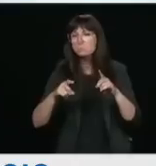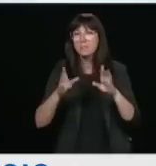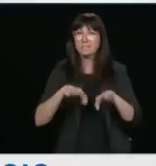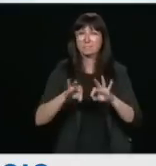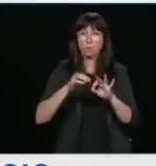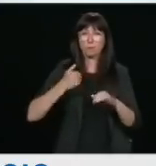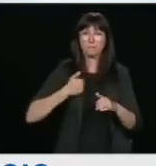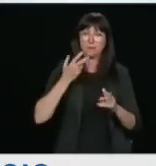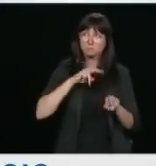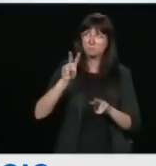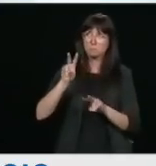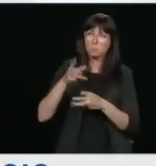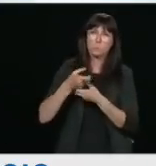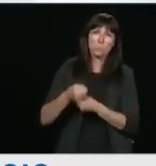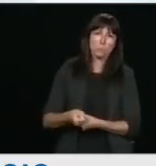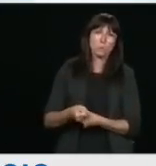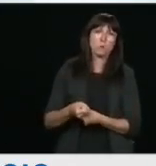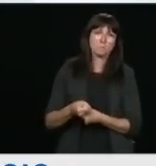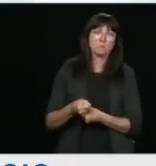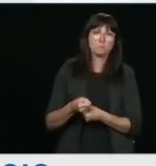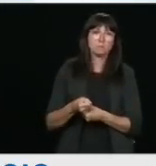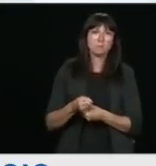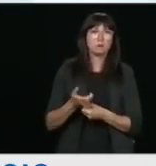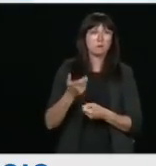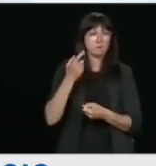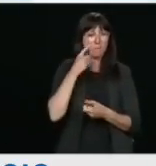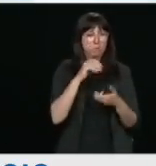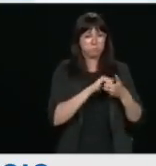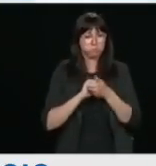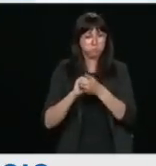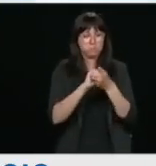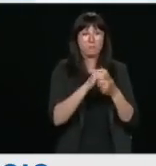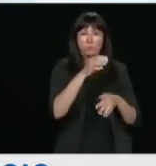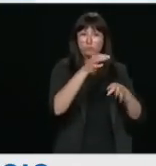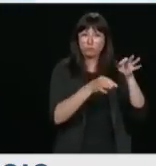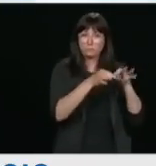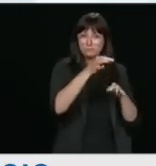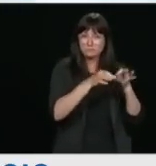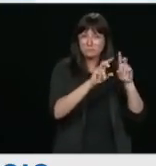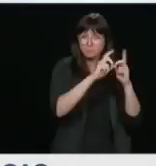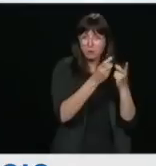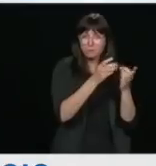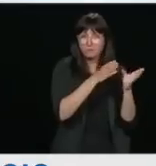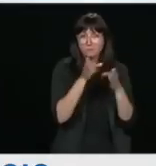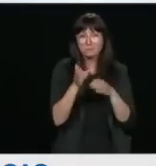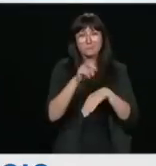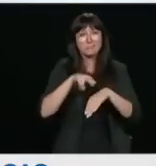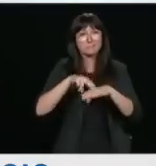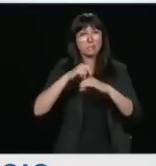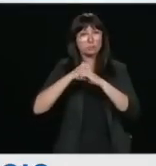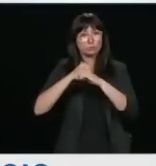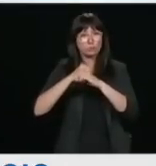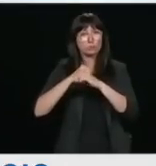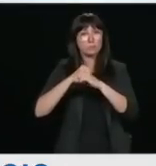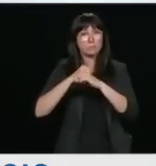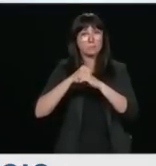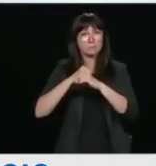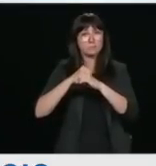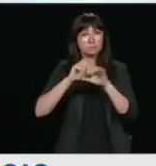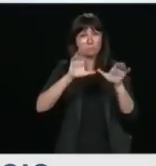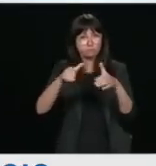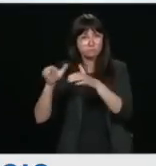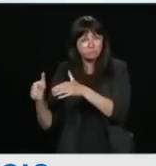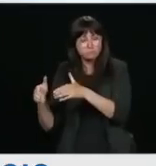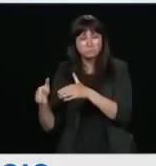collaboration that exists between our justice officials and our national security establishment. We are absolutely committed to